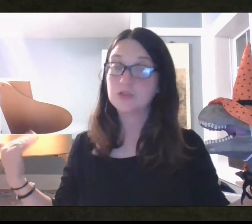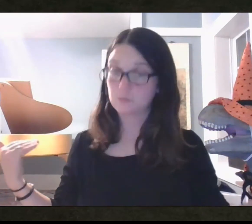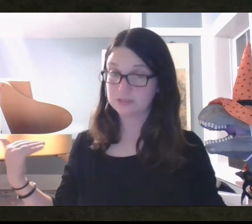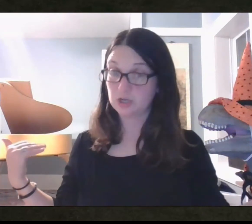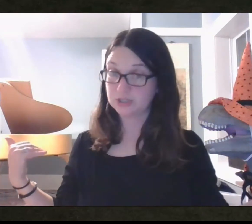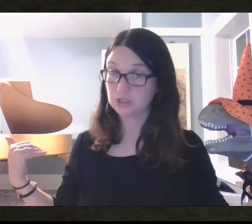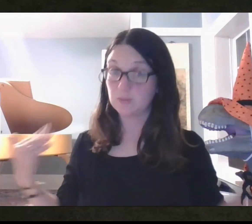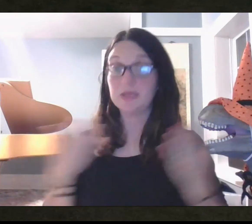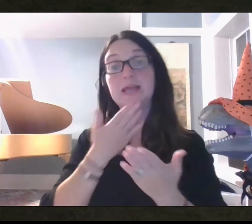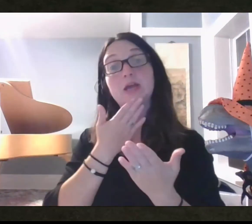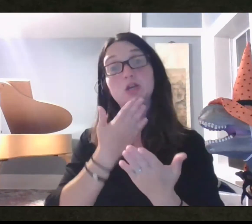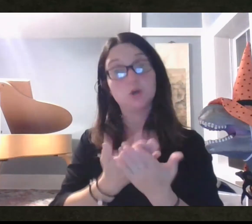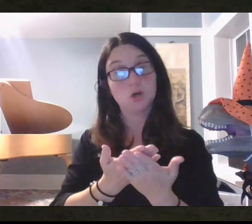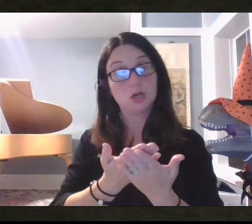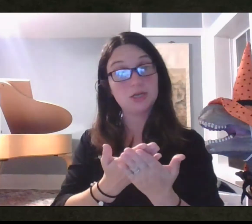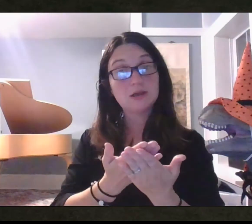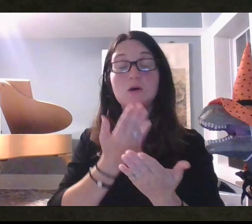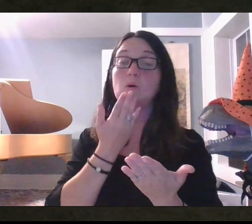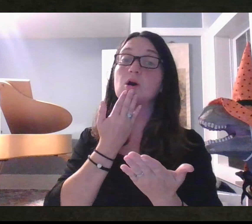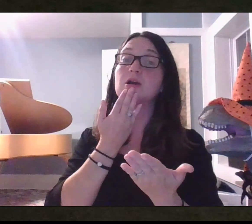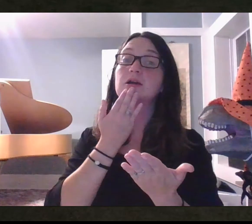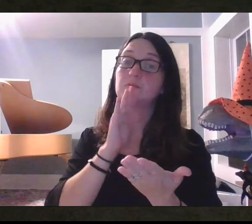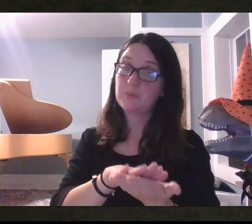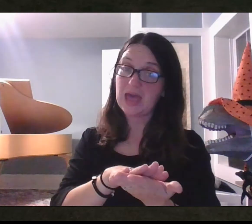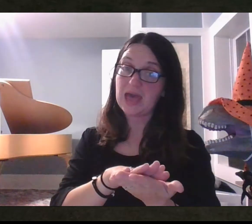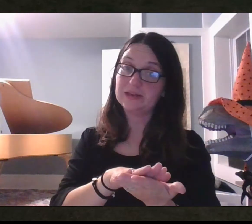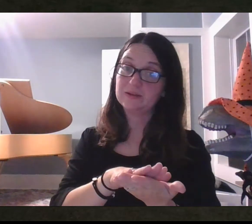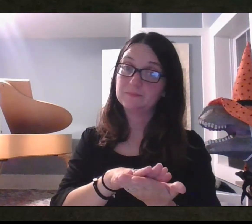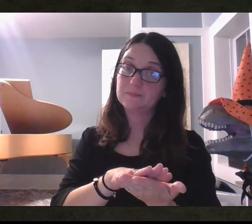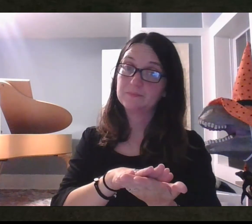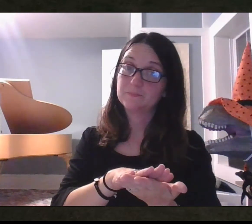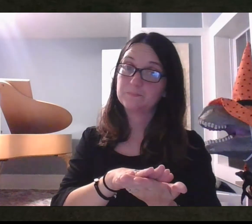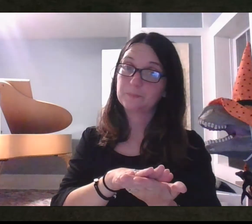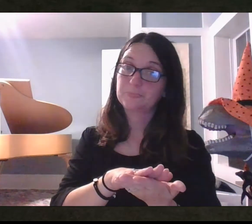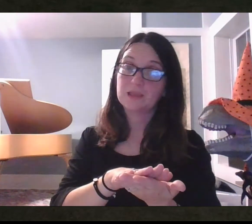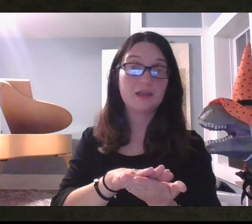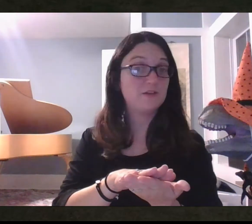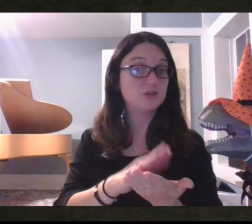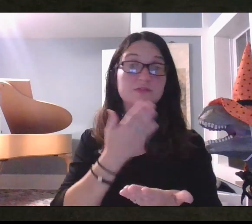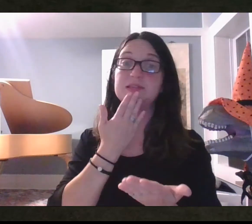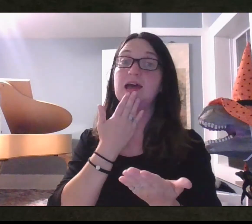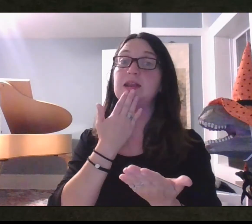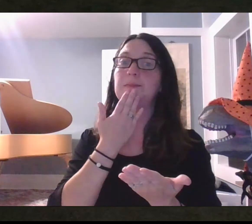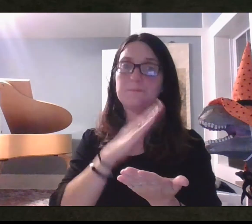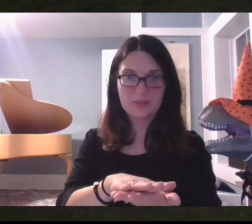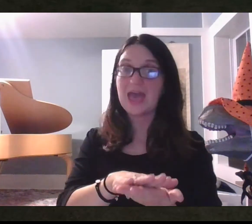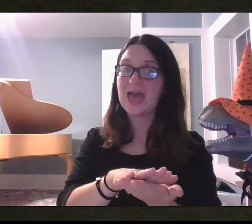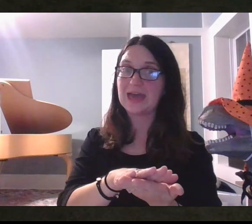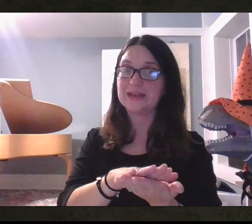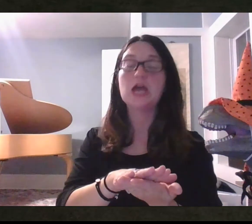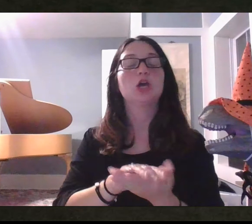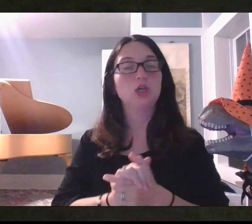Are the results going to be good or bad? If you said